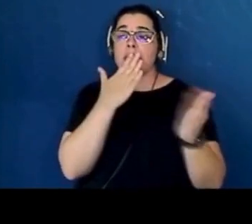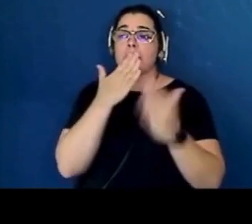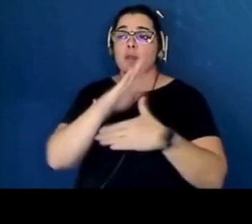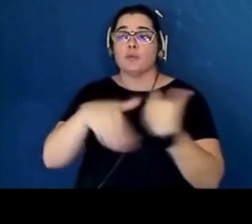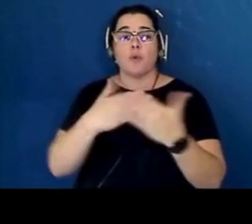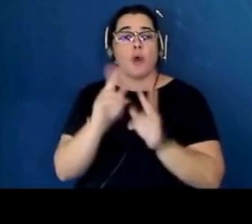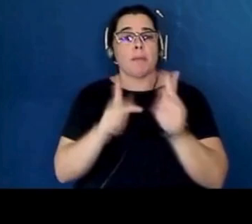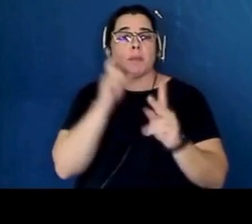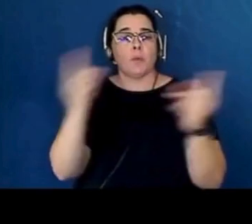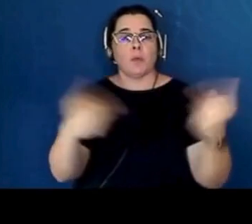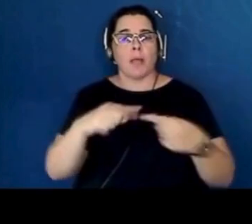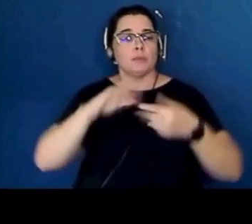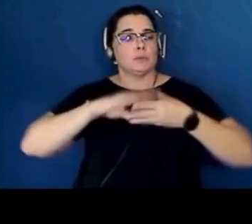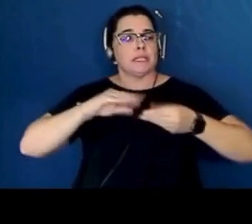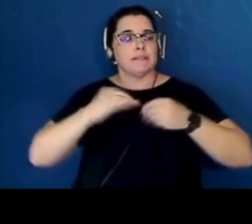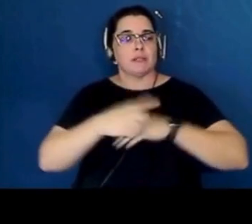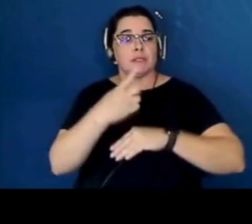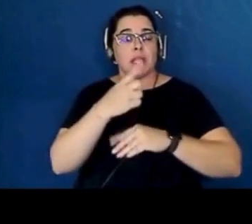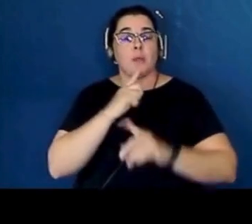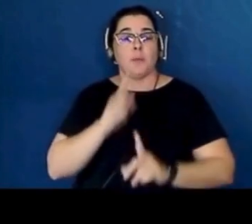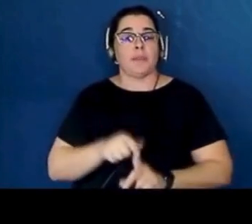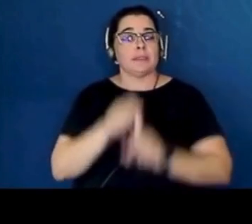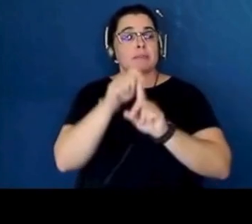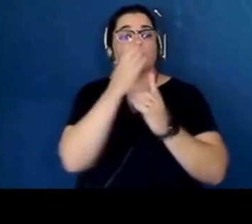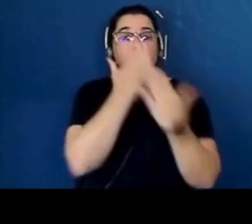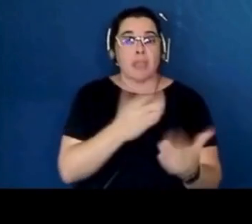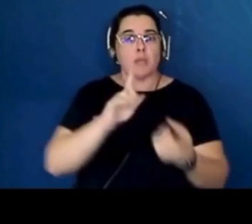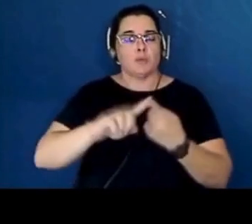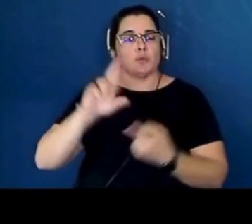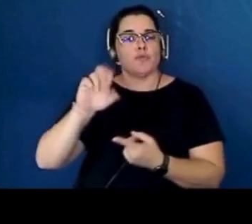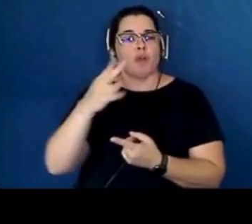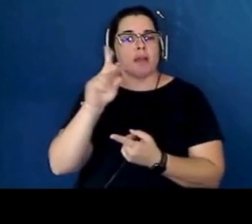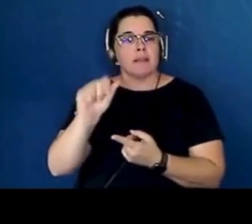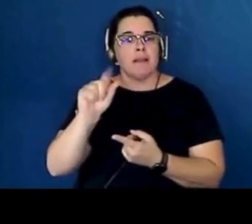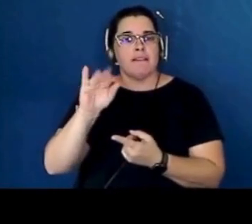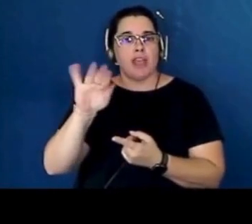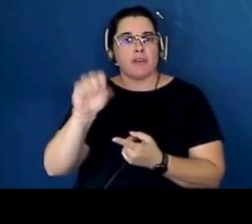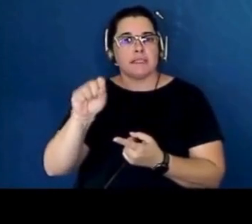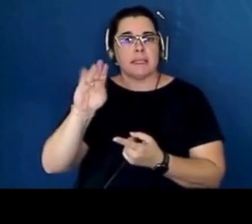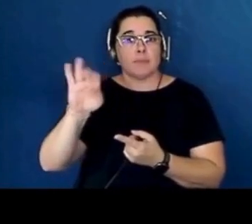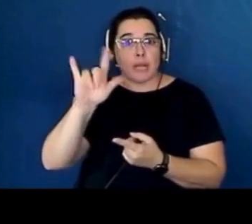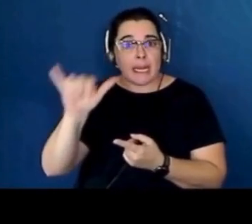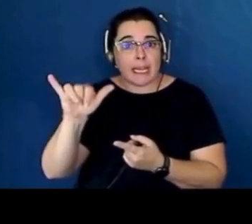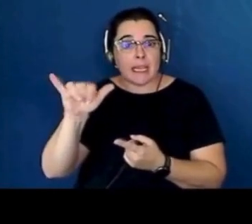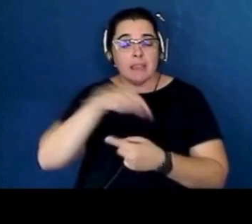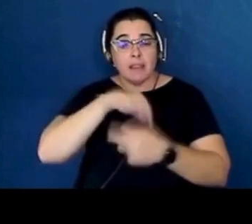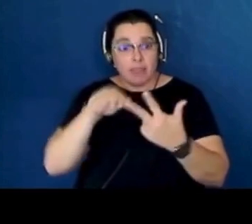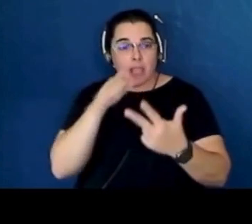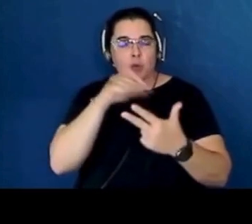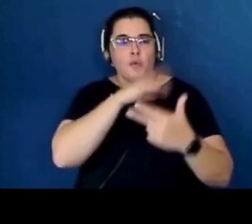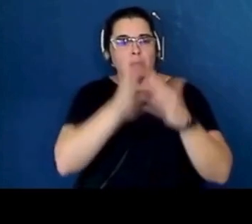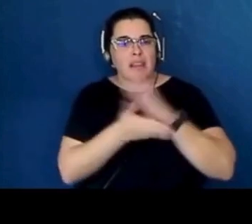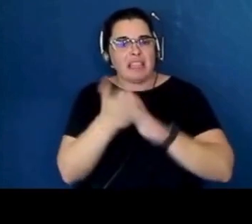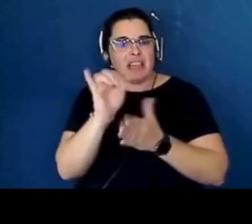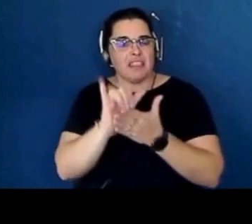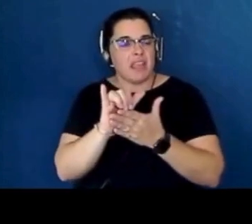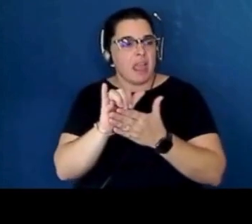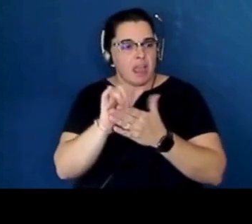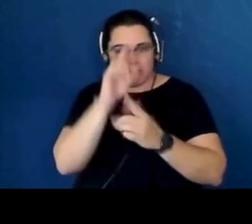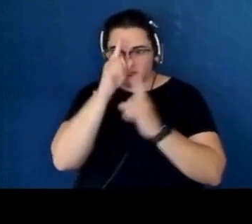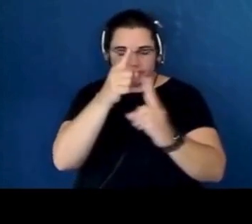testifying today, and with a special thanks to Rhonda and Ferries and Brittany, who have been leading this work statewide.